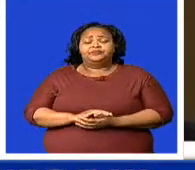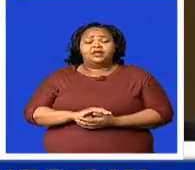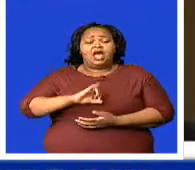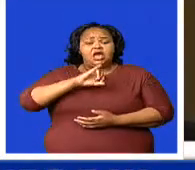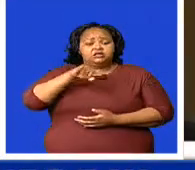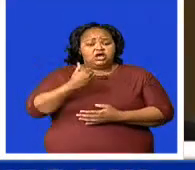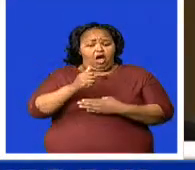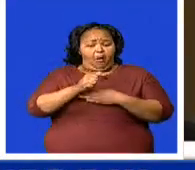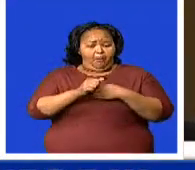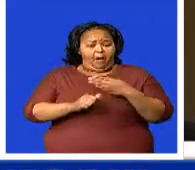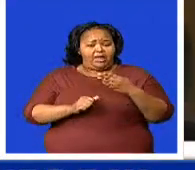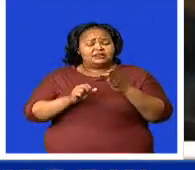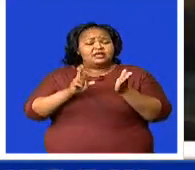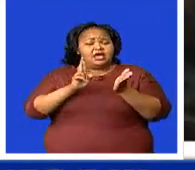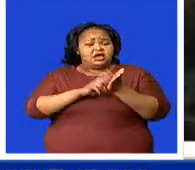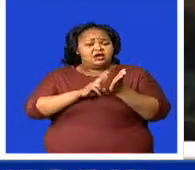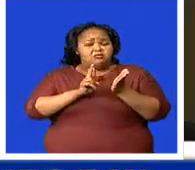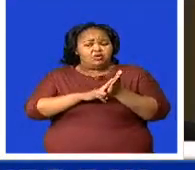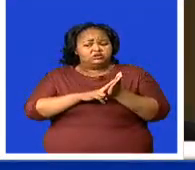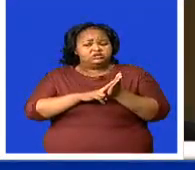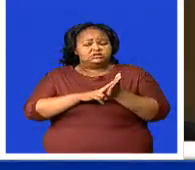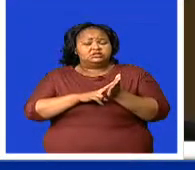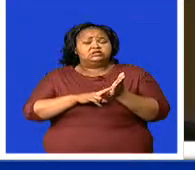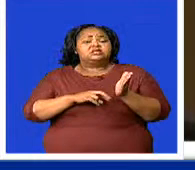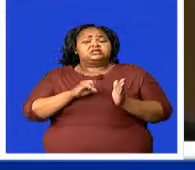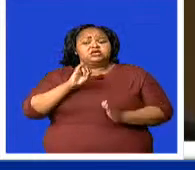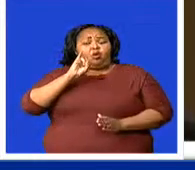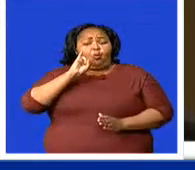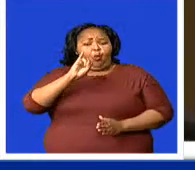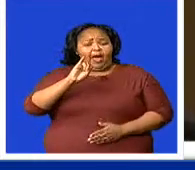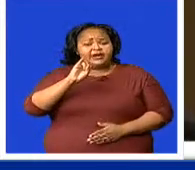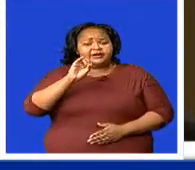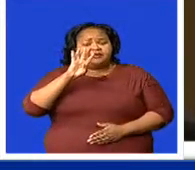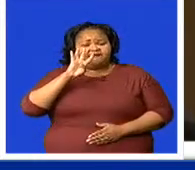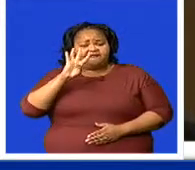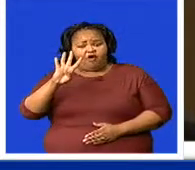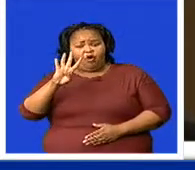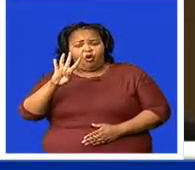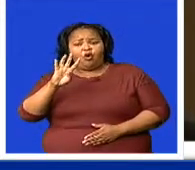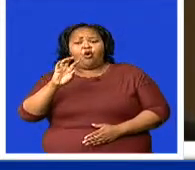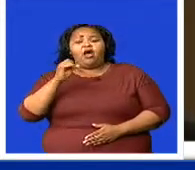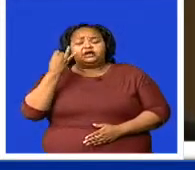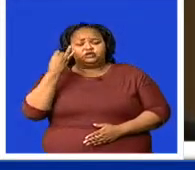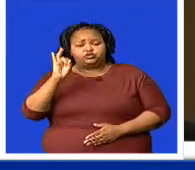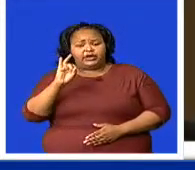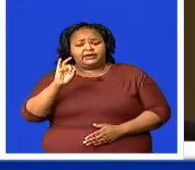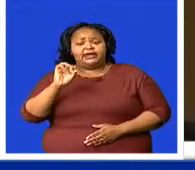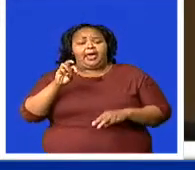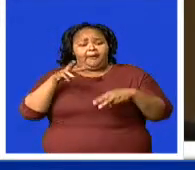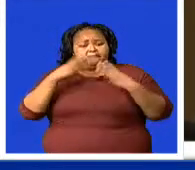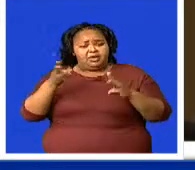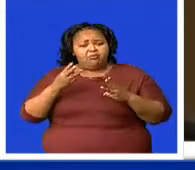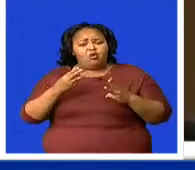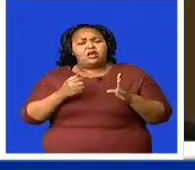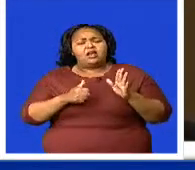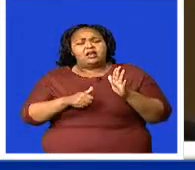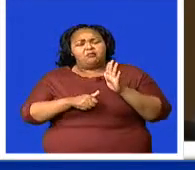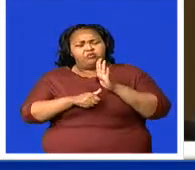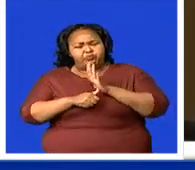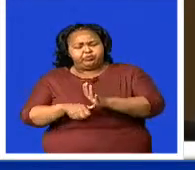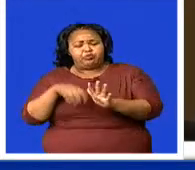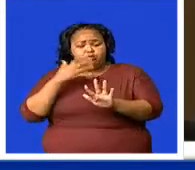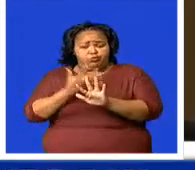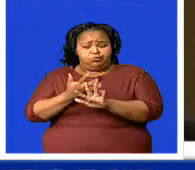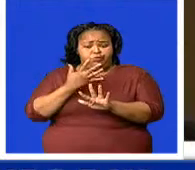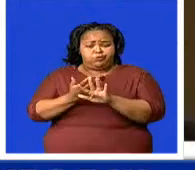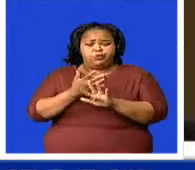we recorded 1,420, which is 1,420 GPV